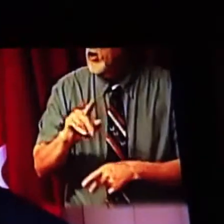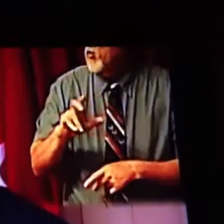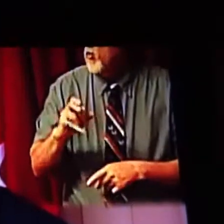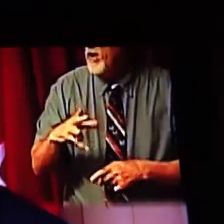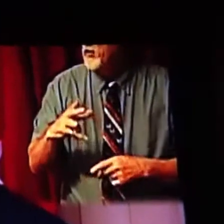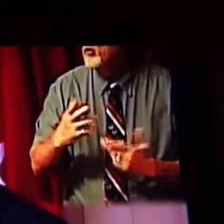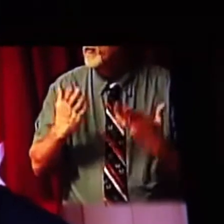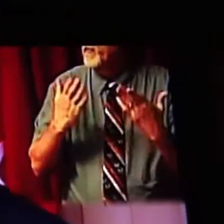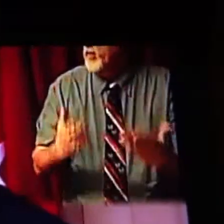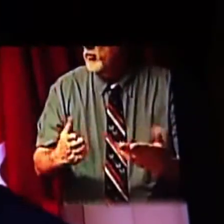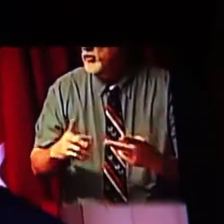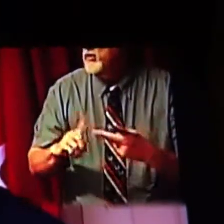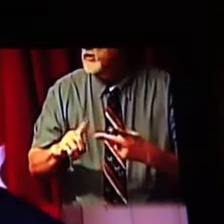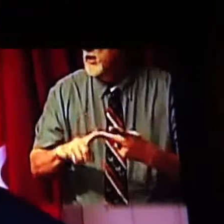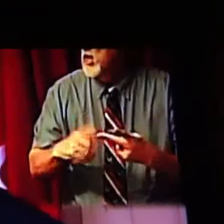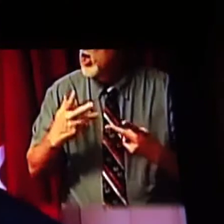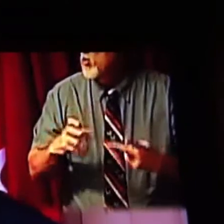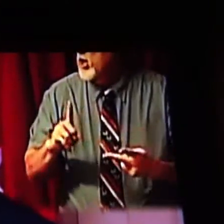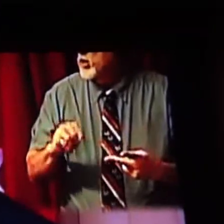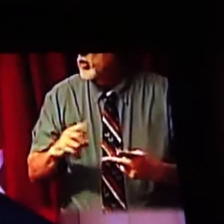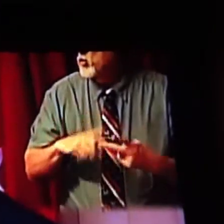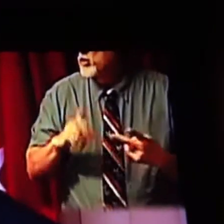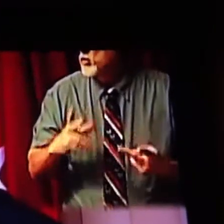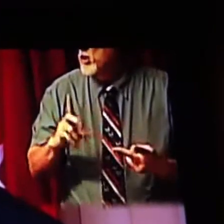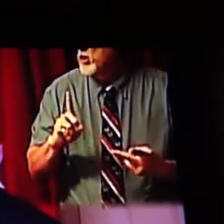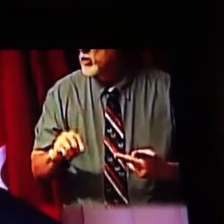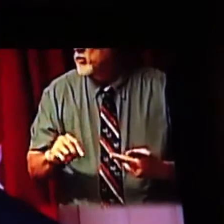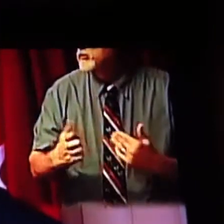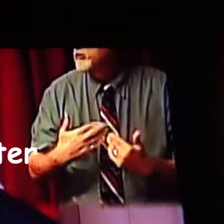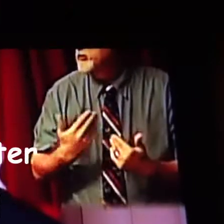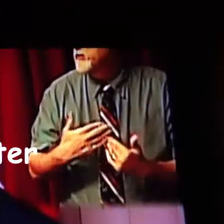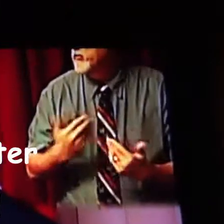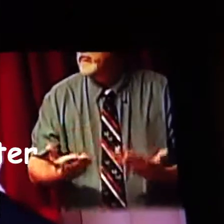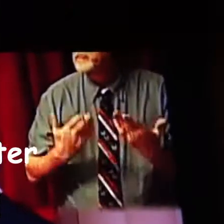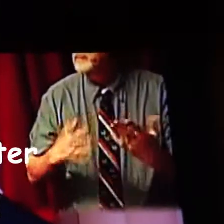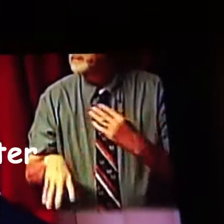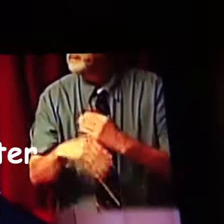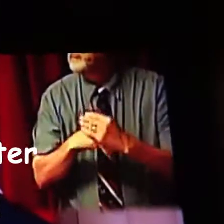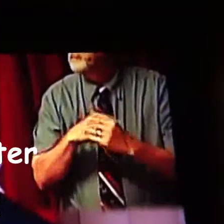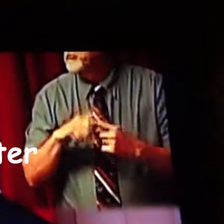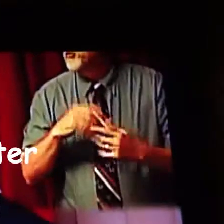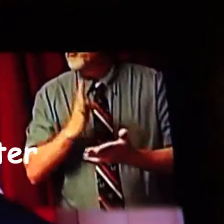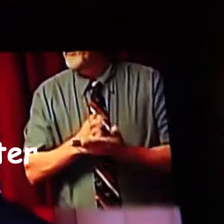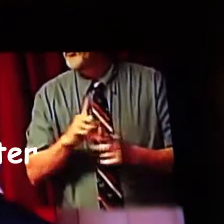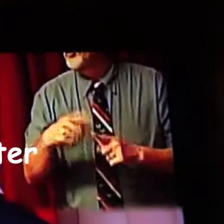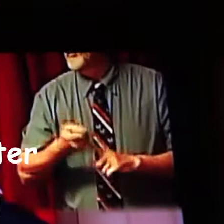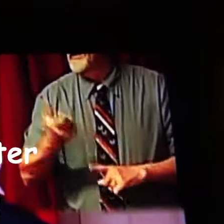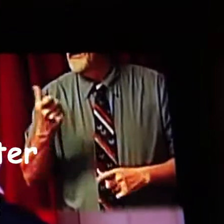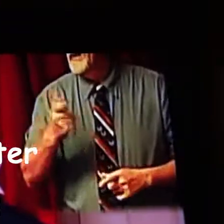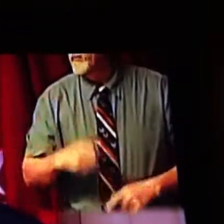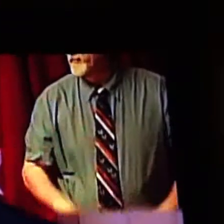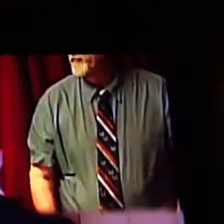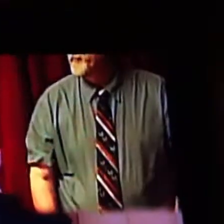amendment motion. Secondly, if you want to do what you want to do, it's real simple. All you do is make an amendment to the budget to delete that item.